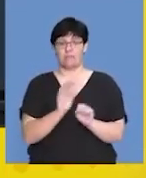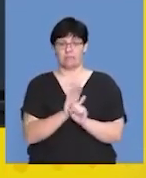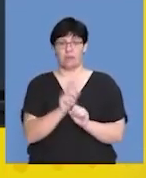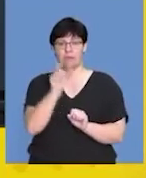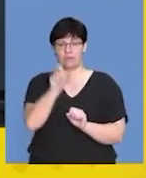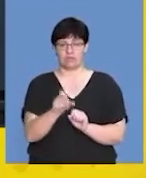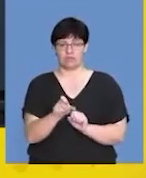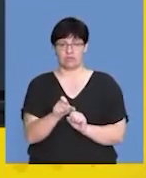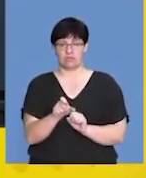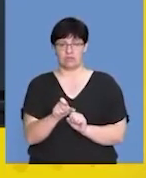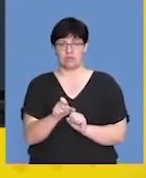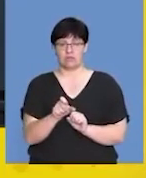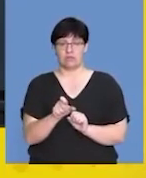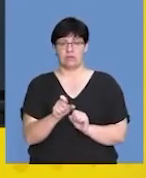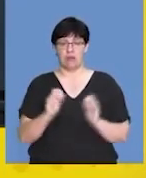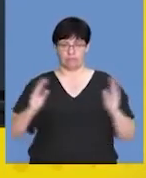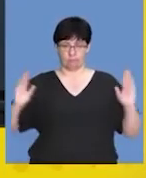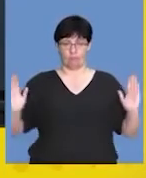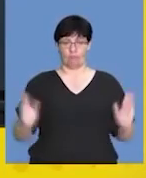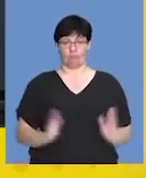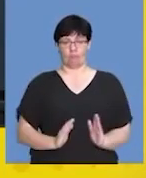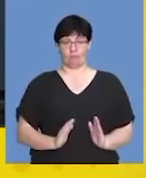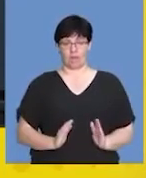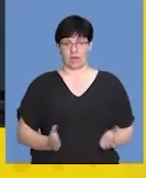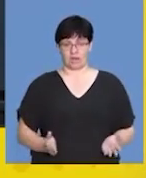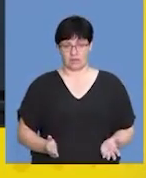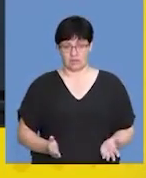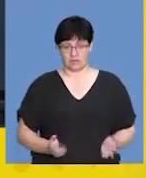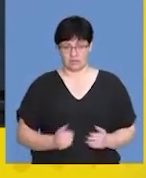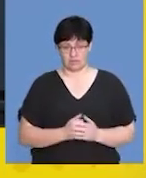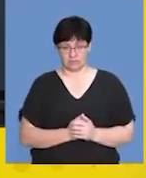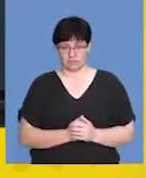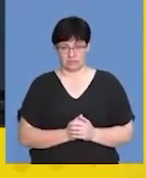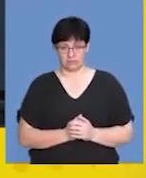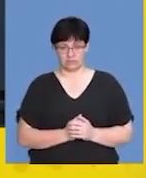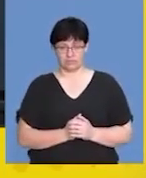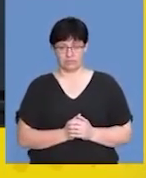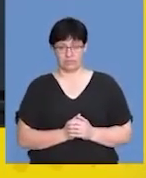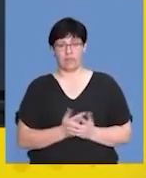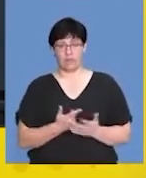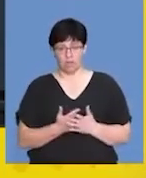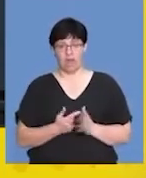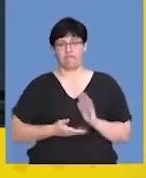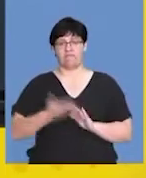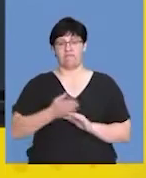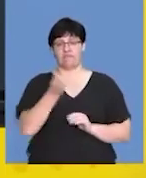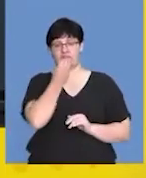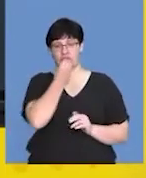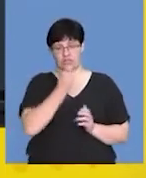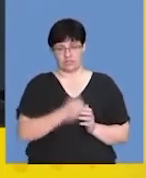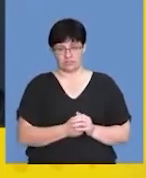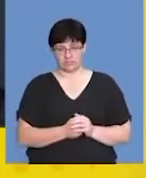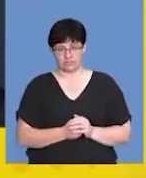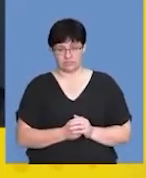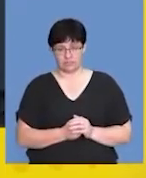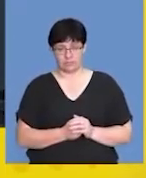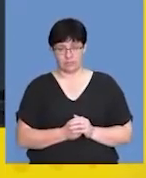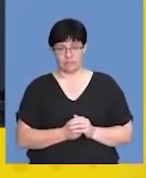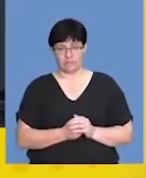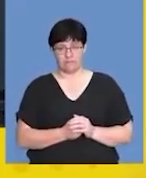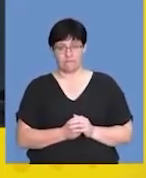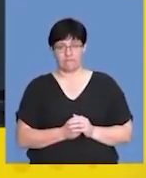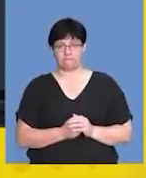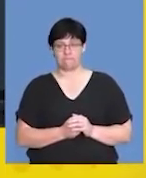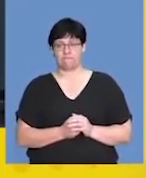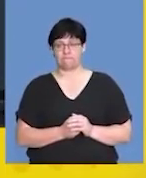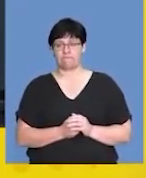cause an increased rate of metabolism, which could cause a rapid decrease in the weight of an